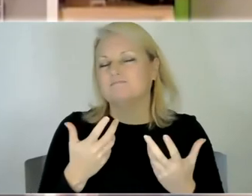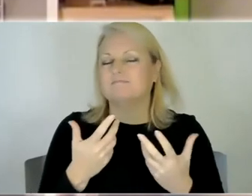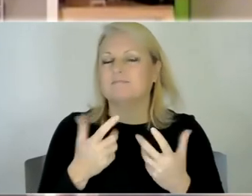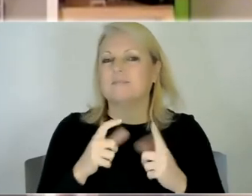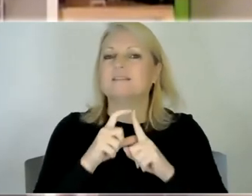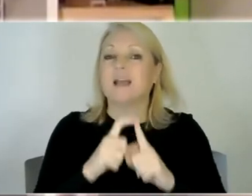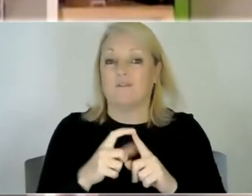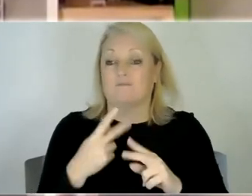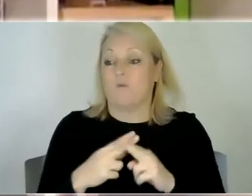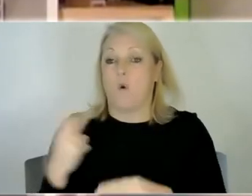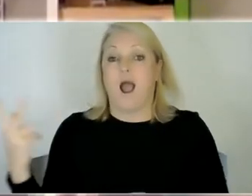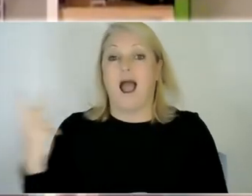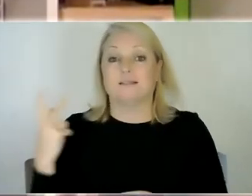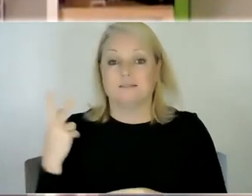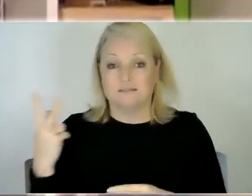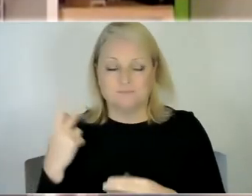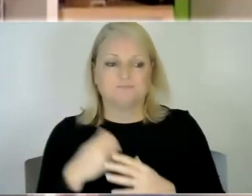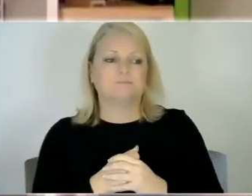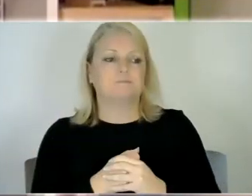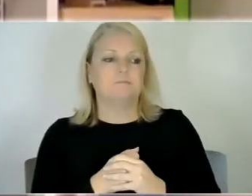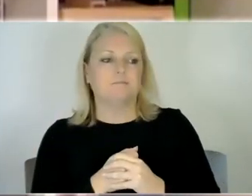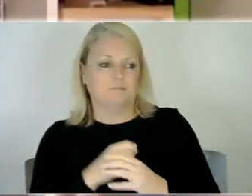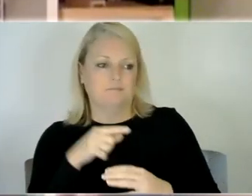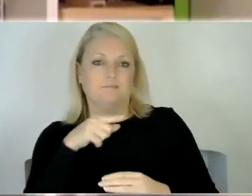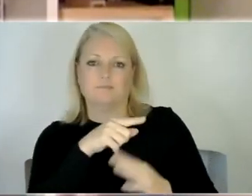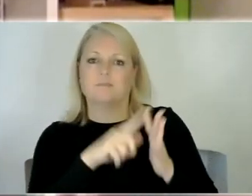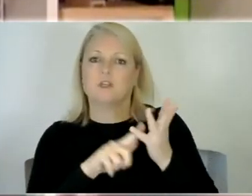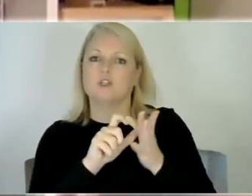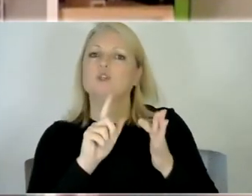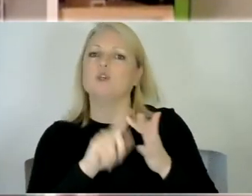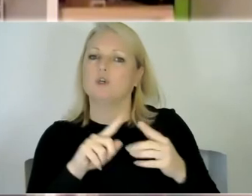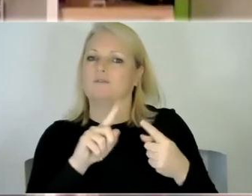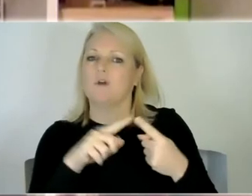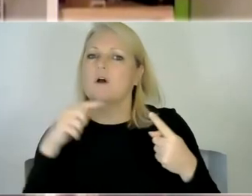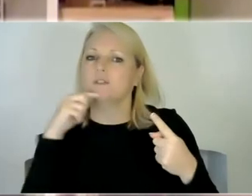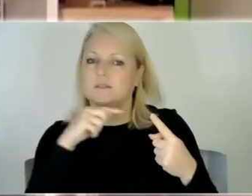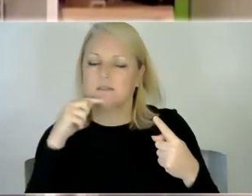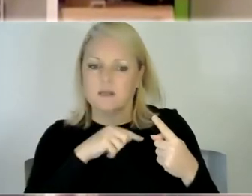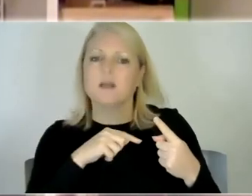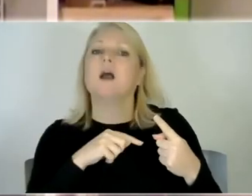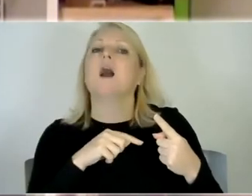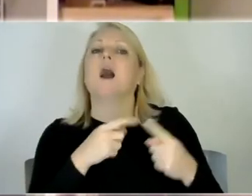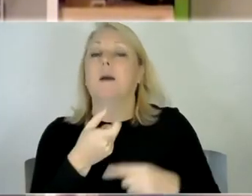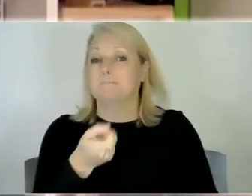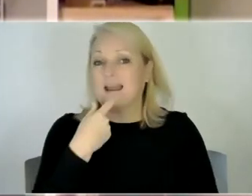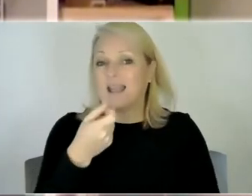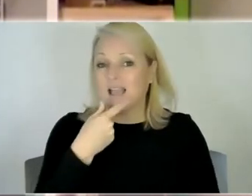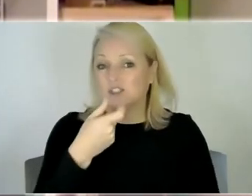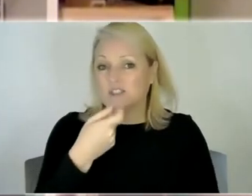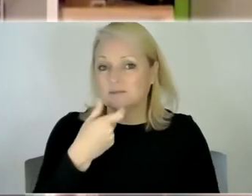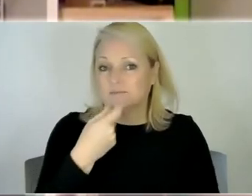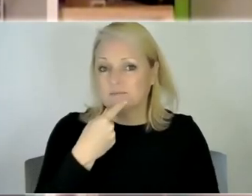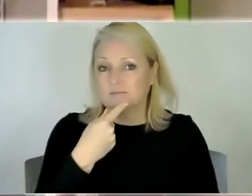for jude what was a um one of the the real uh changes was was medication for him uh